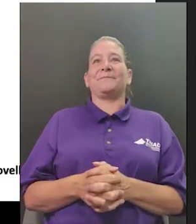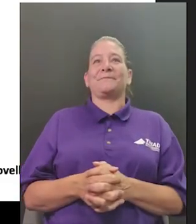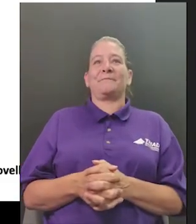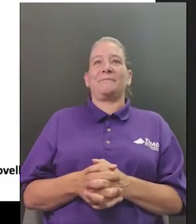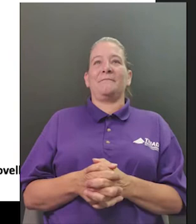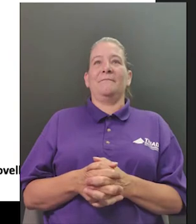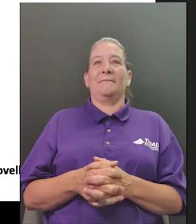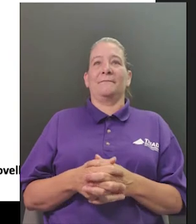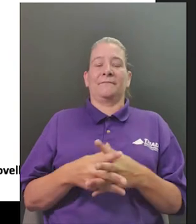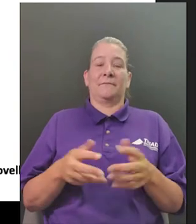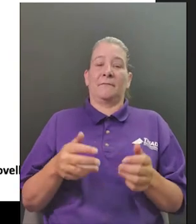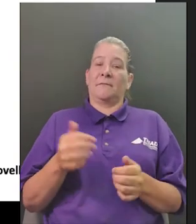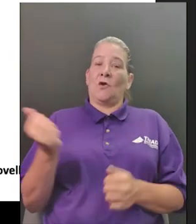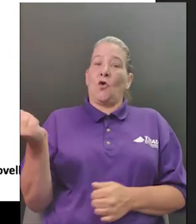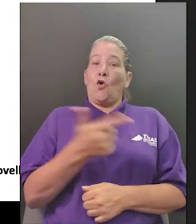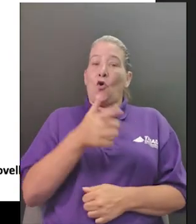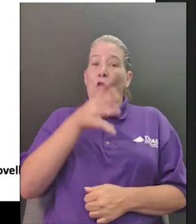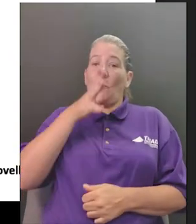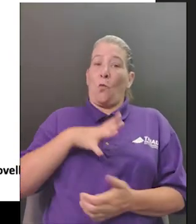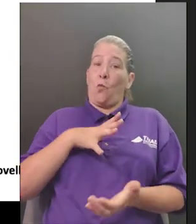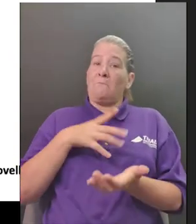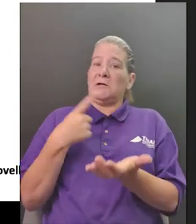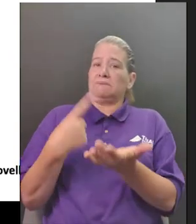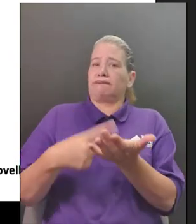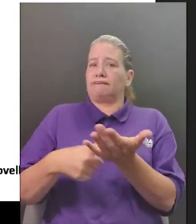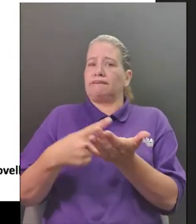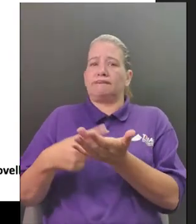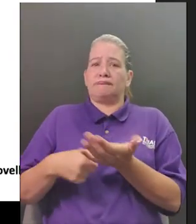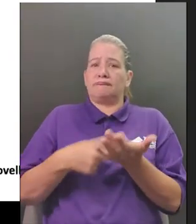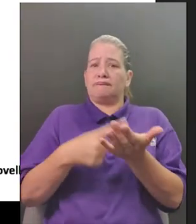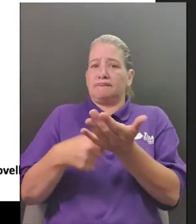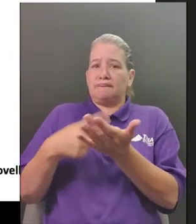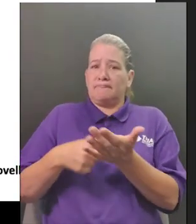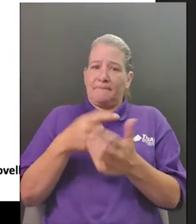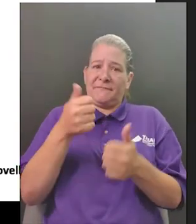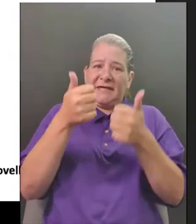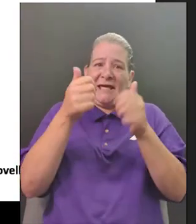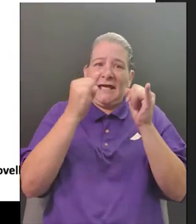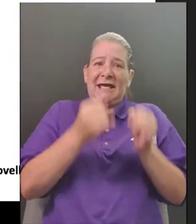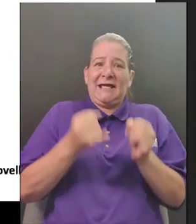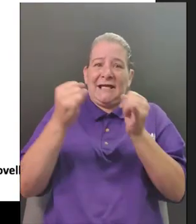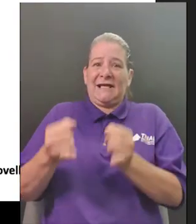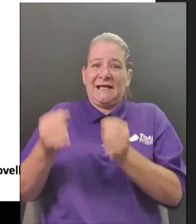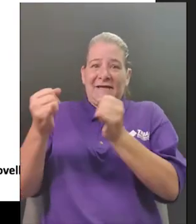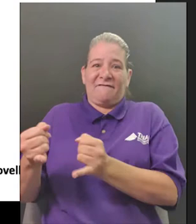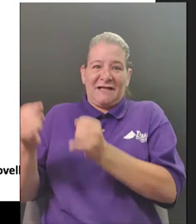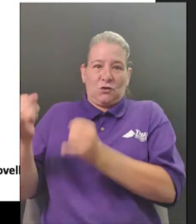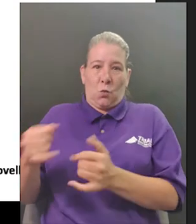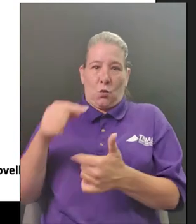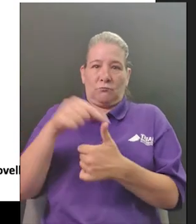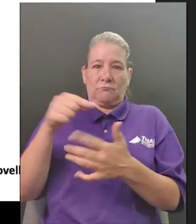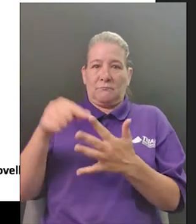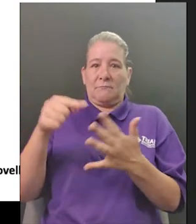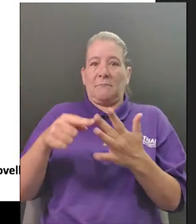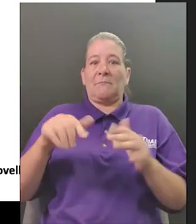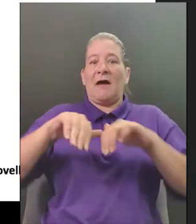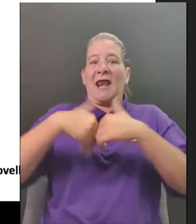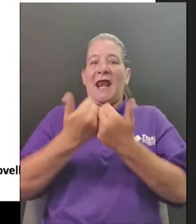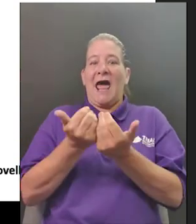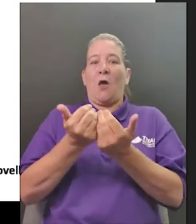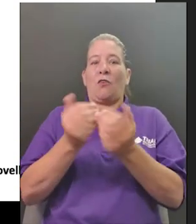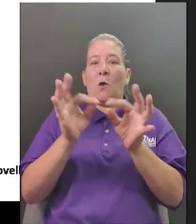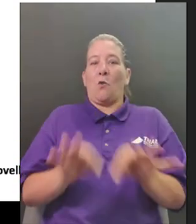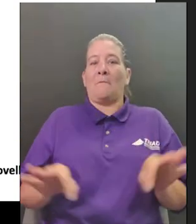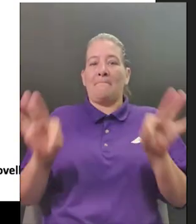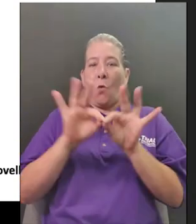so the first woman we're going to show you this shows you everything so we're just going to do one at a time and we'll